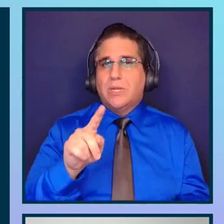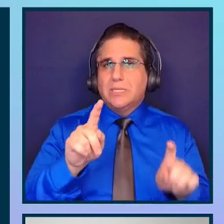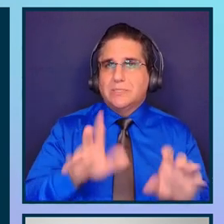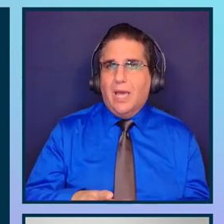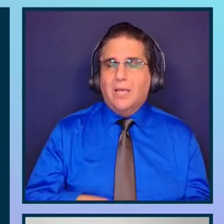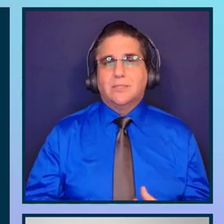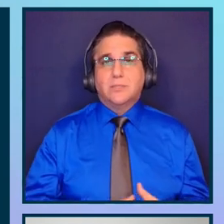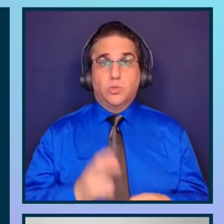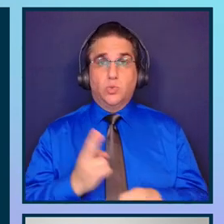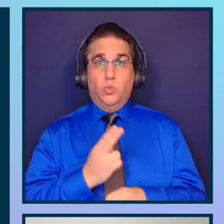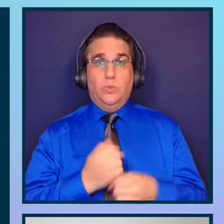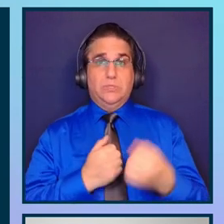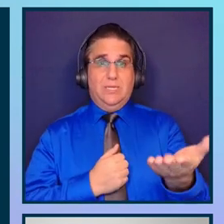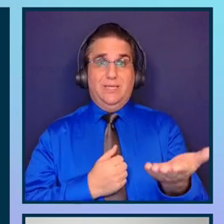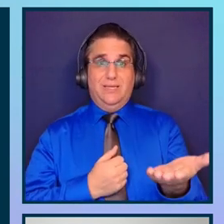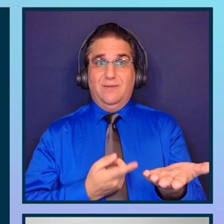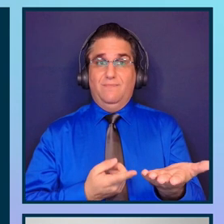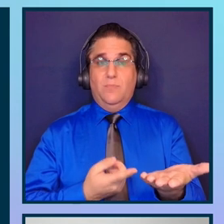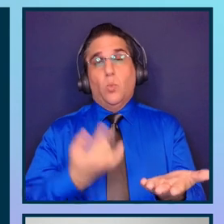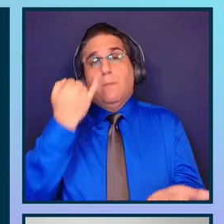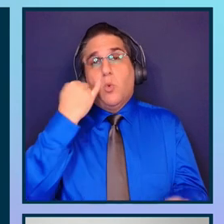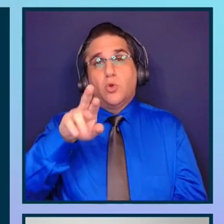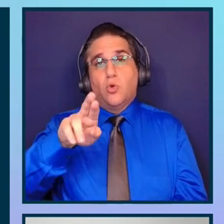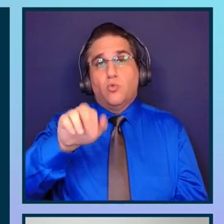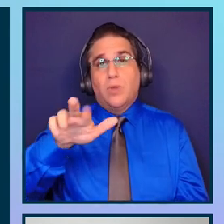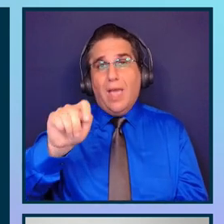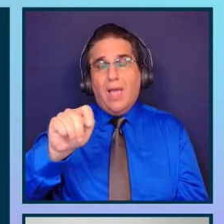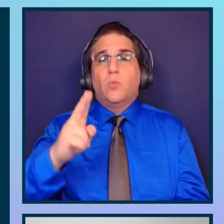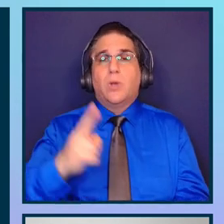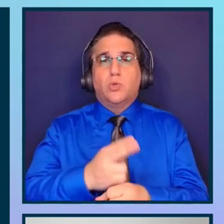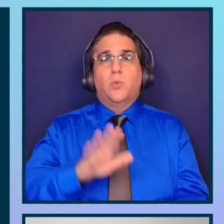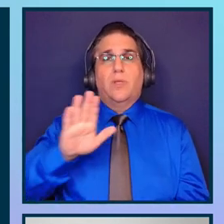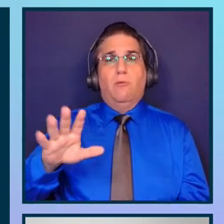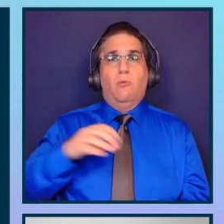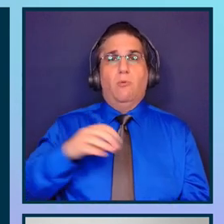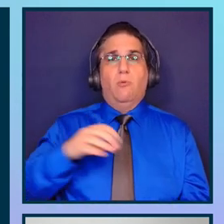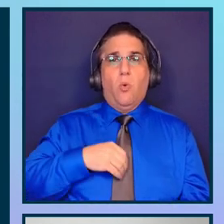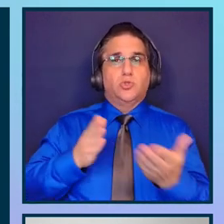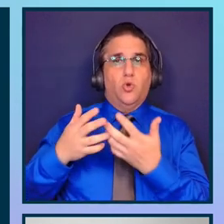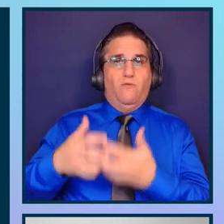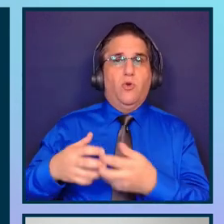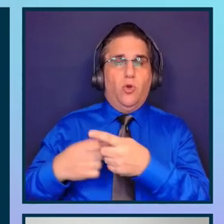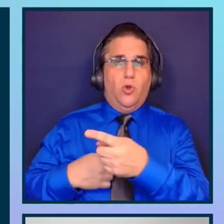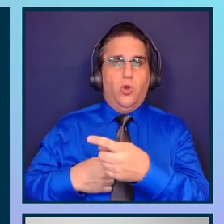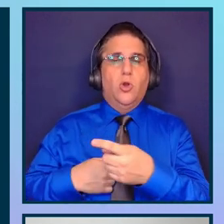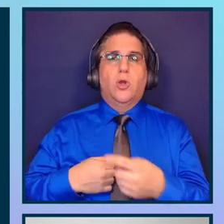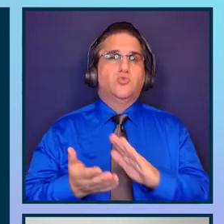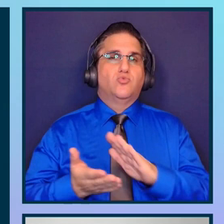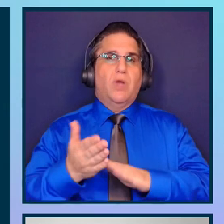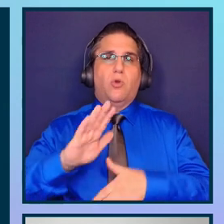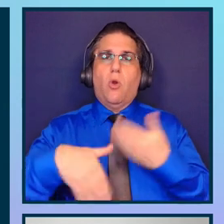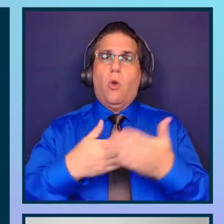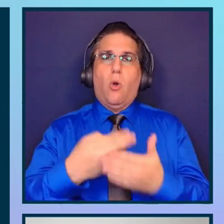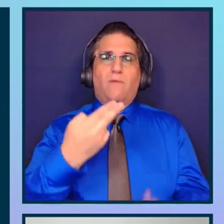in the case of React, we can use the React.on server to render the whole HTML of